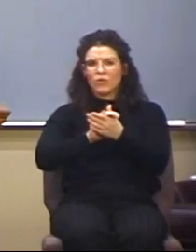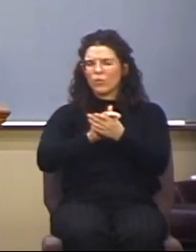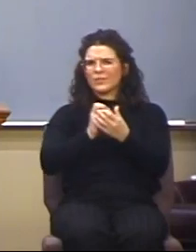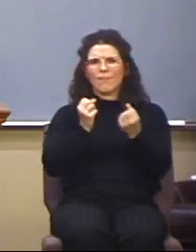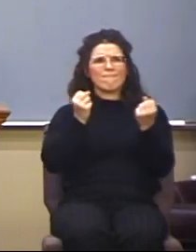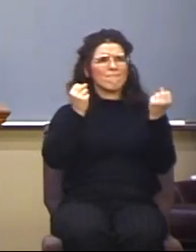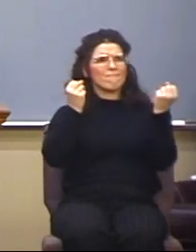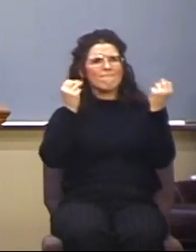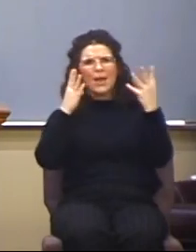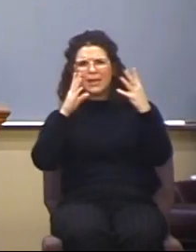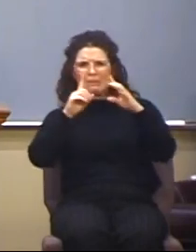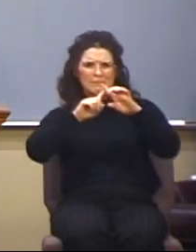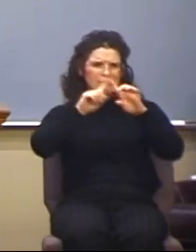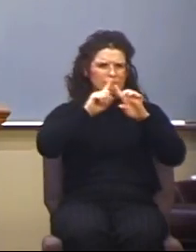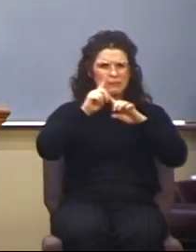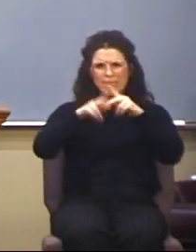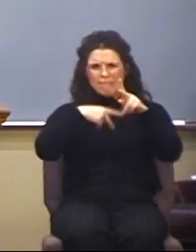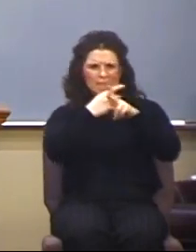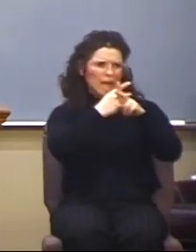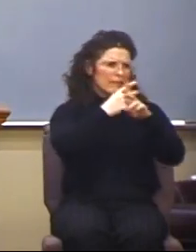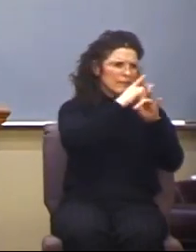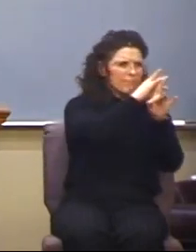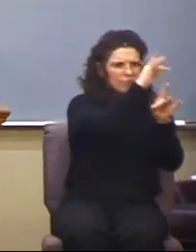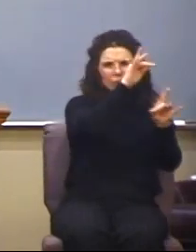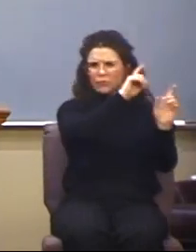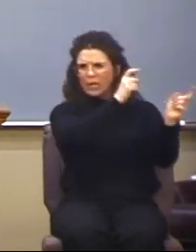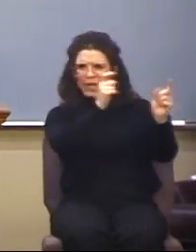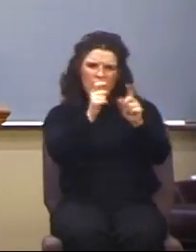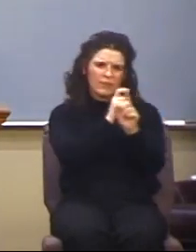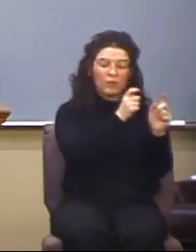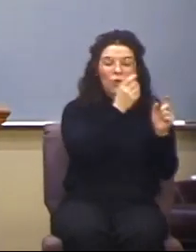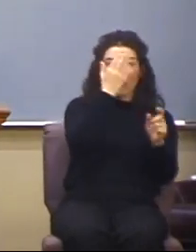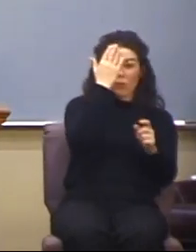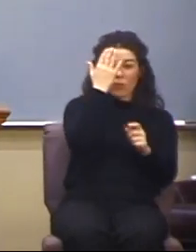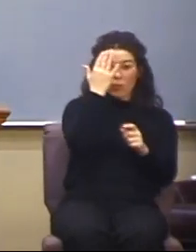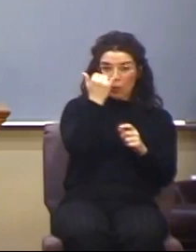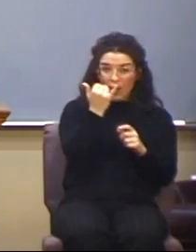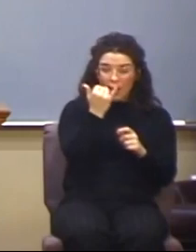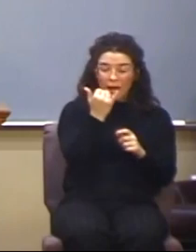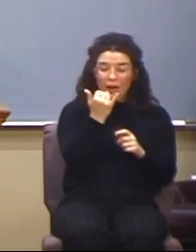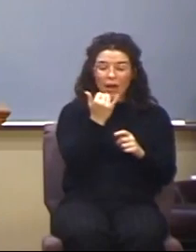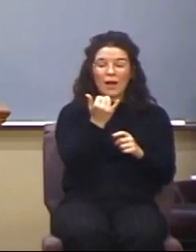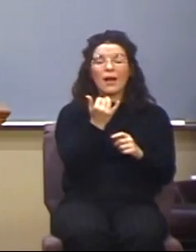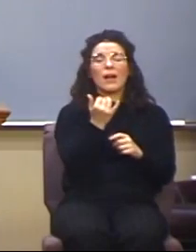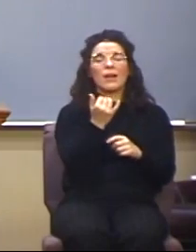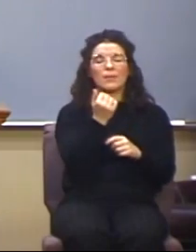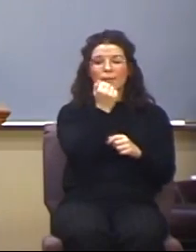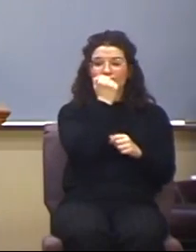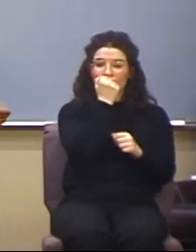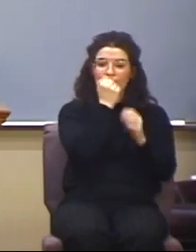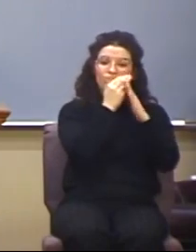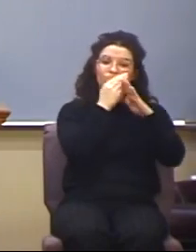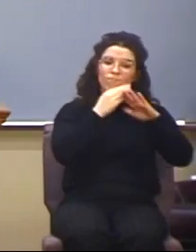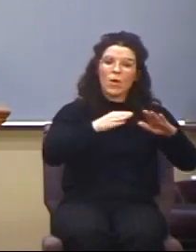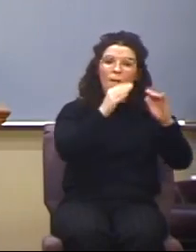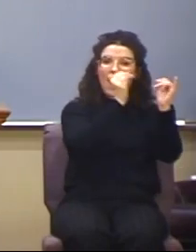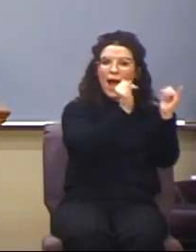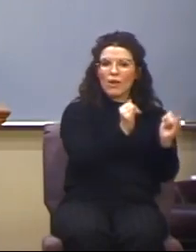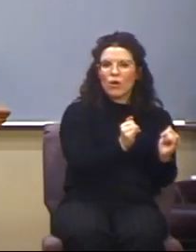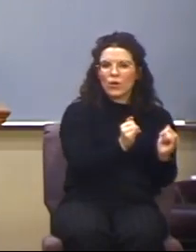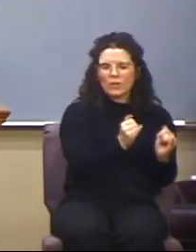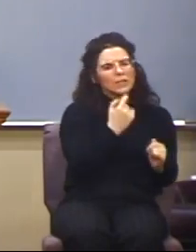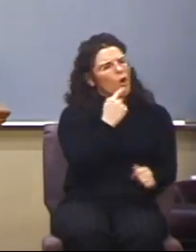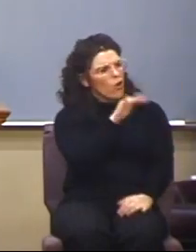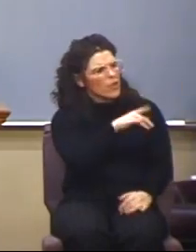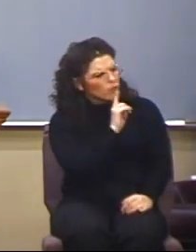sorts of supernatural activity because of these dumb idols. They claim it's real, but it really isn't.